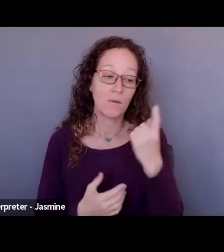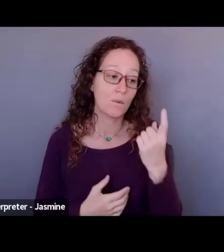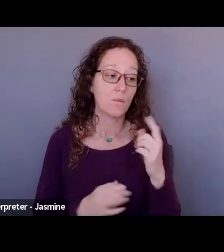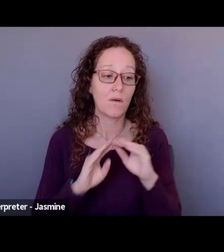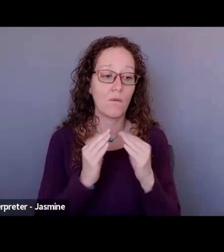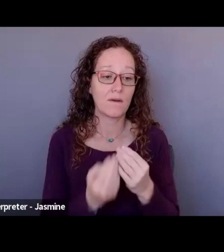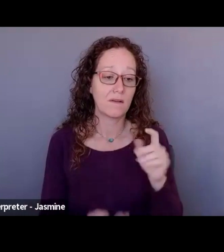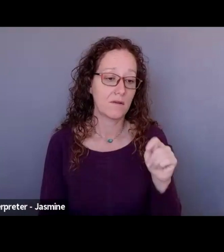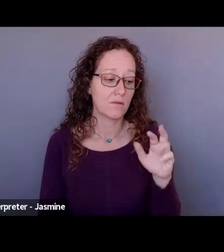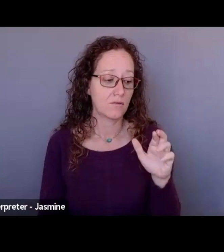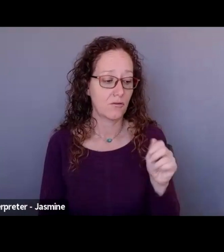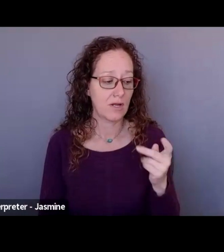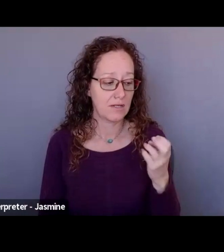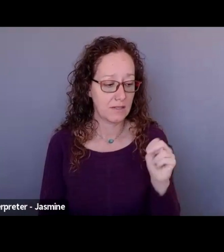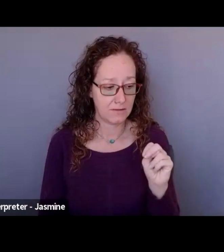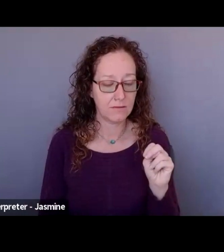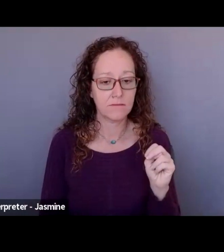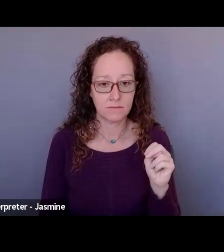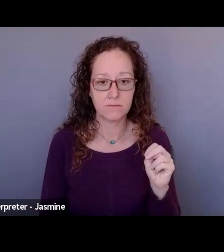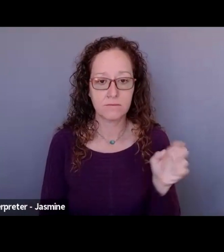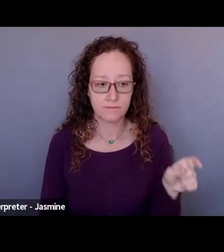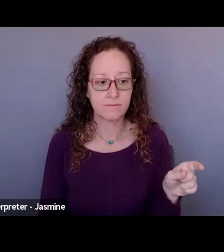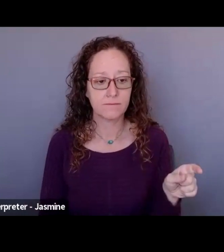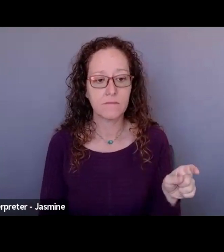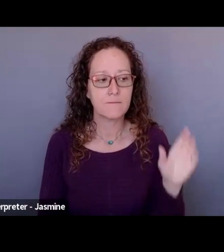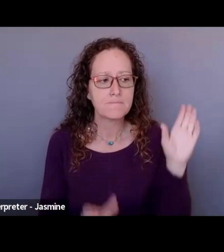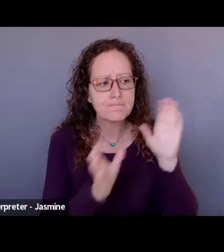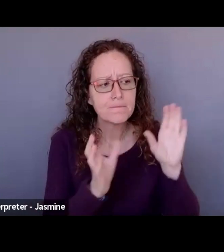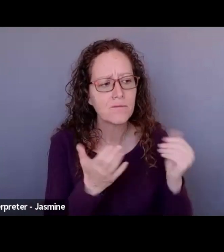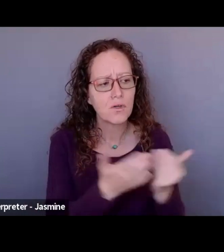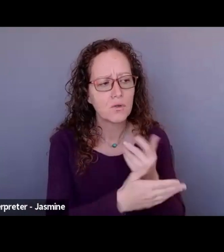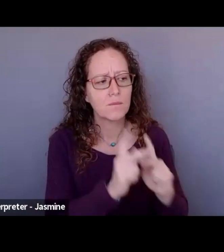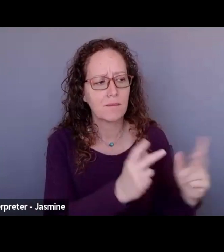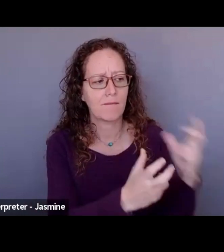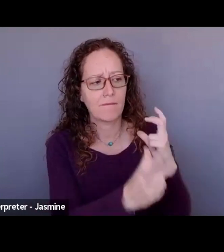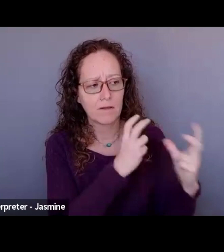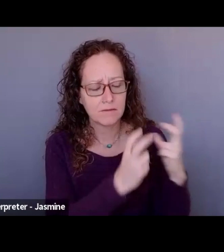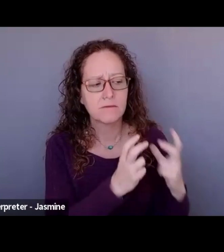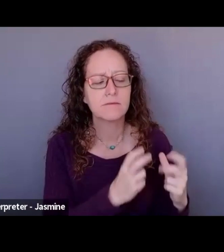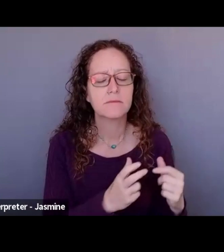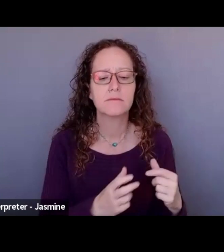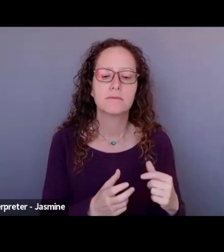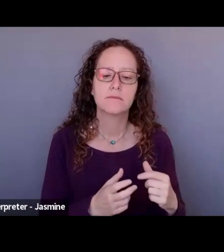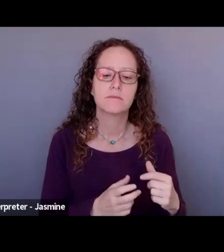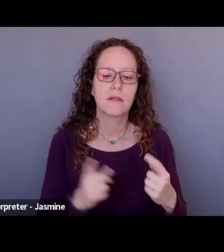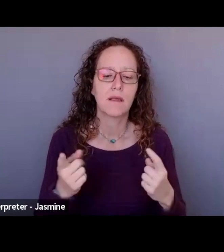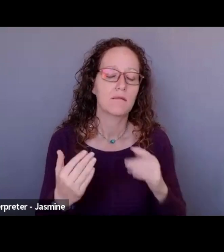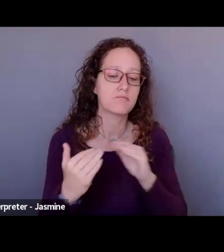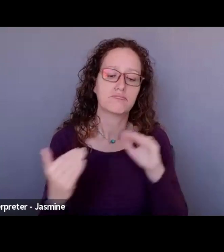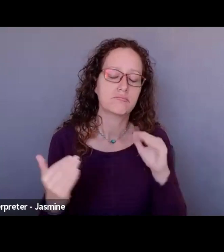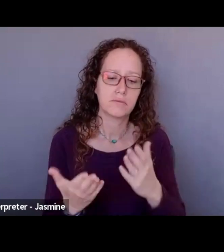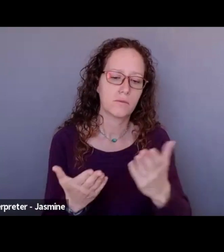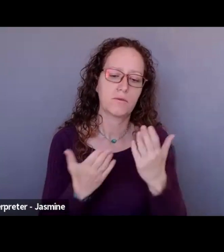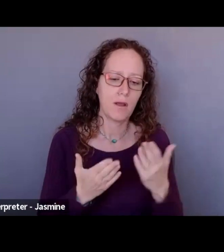I was trying to find some new funders and I had an associate bring to me the name of a very